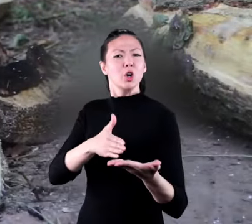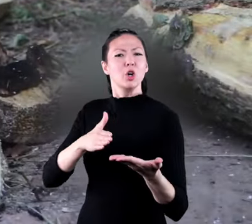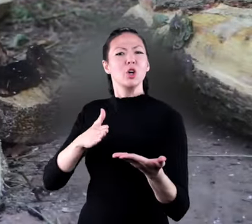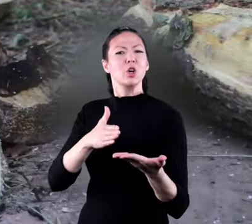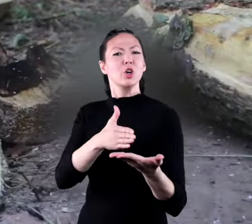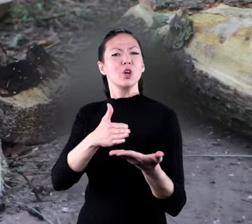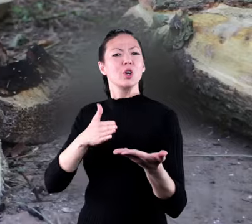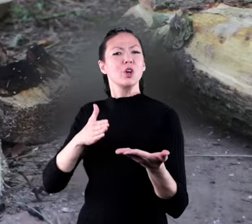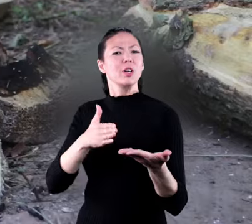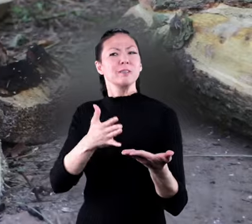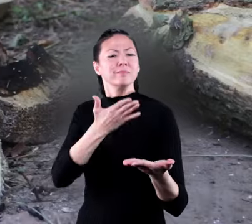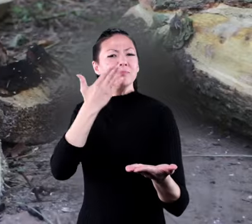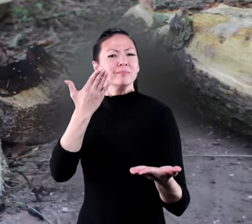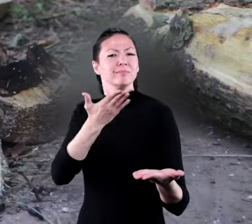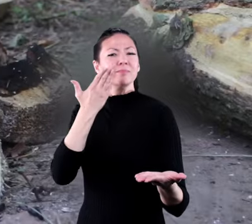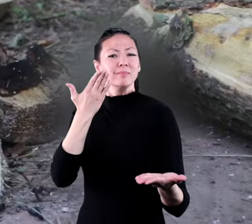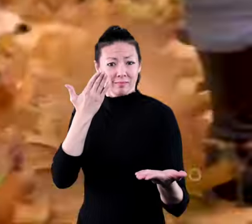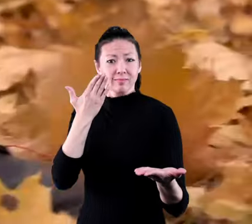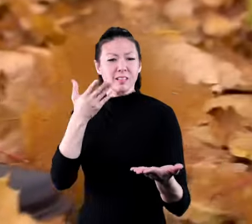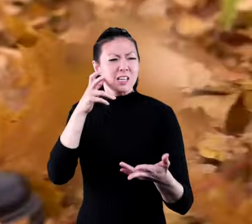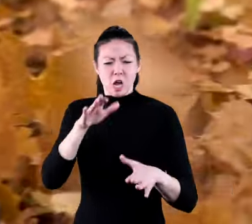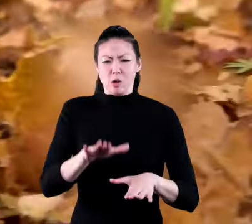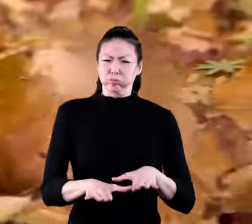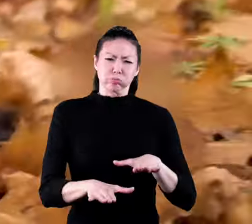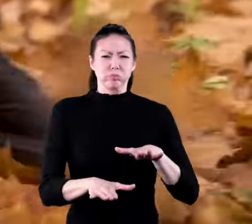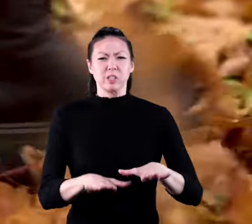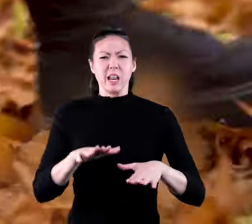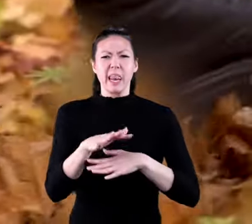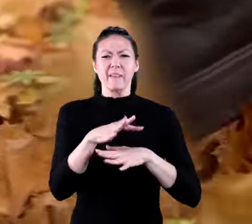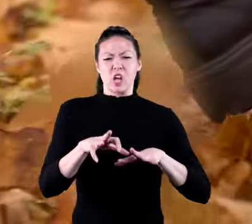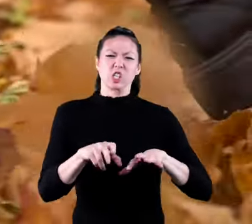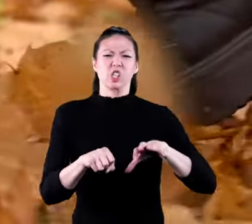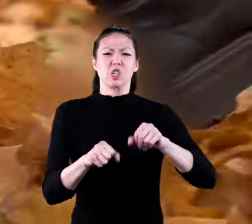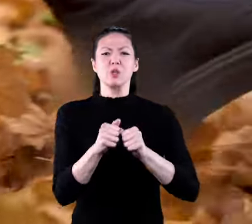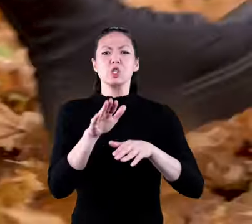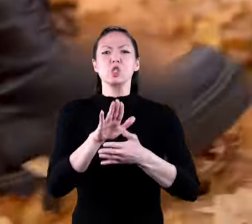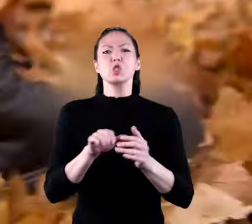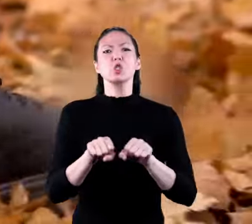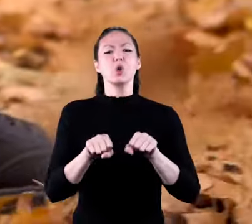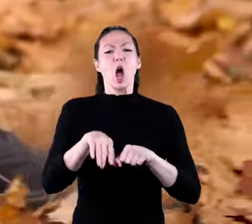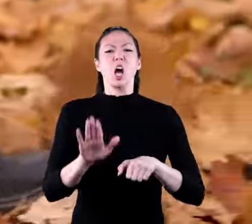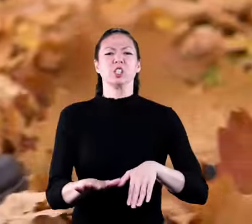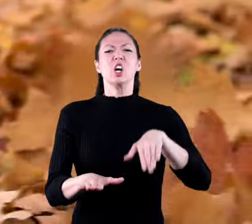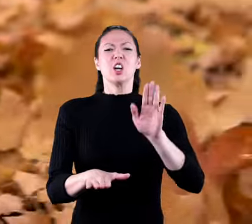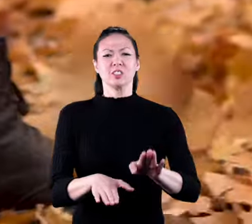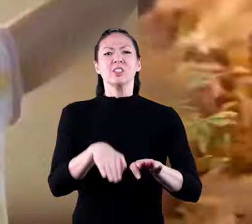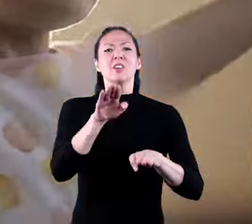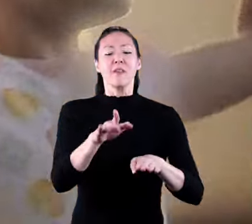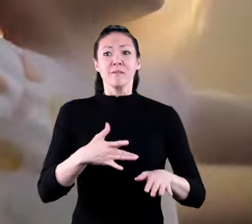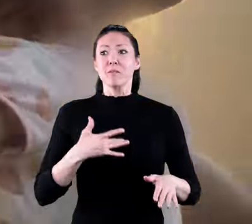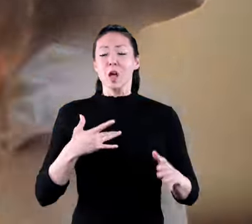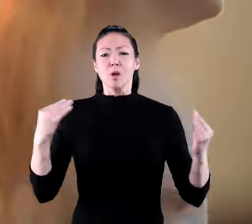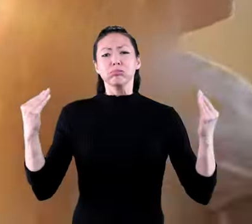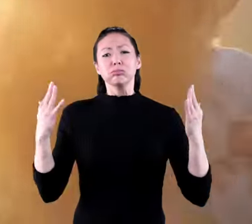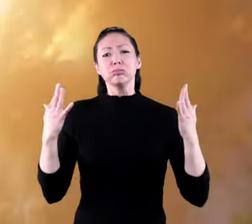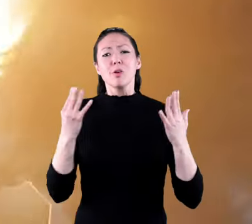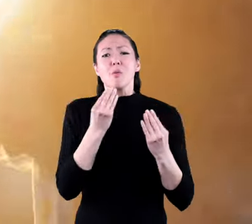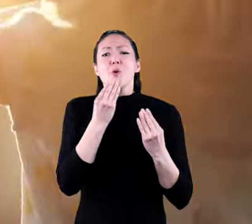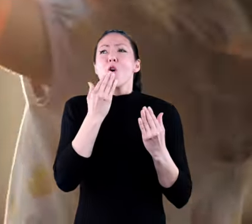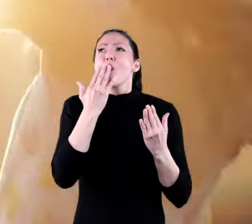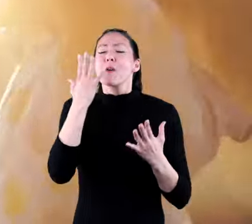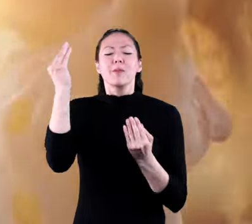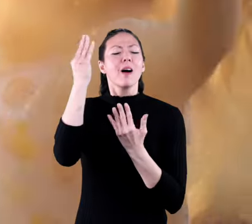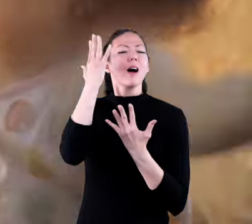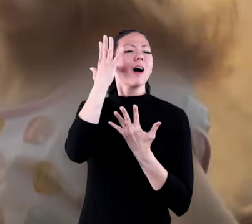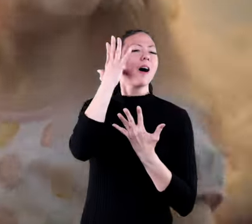tasting the food that was being cooked could you hear the crunch of the leaves under your shoes as you walked or feel the warmth of the sun